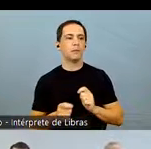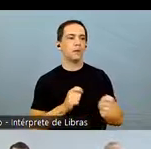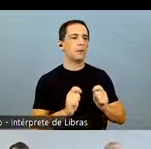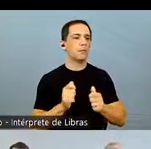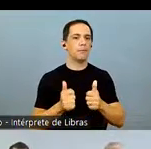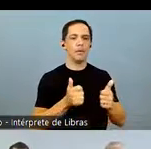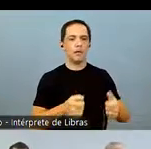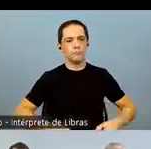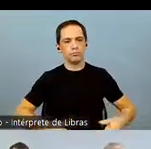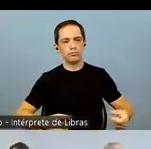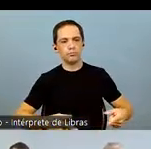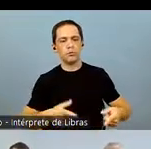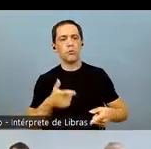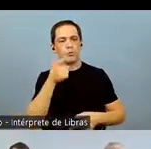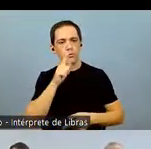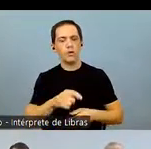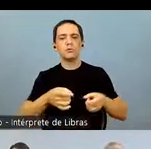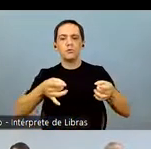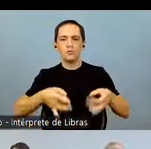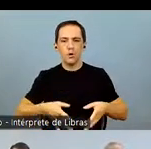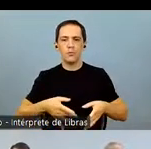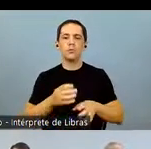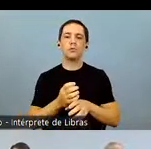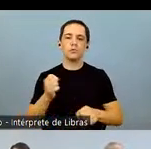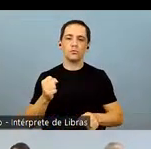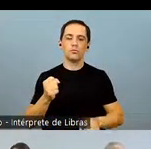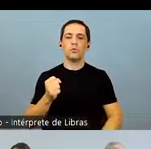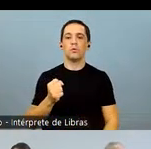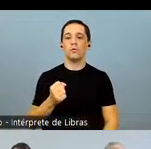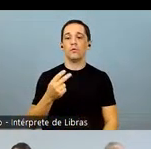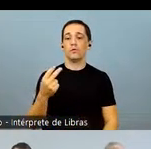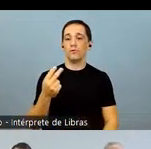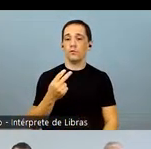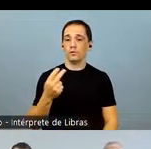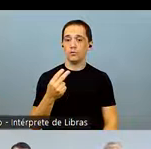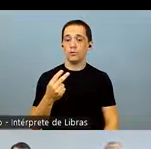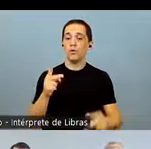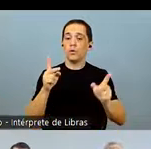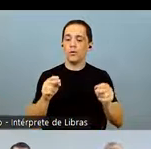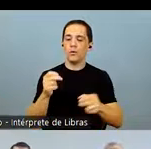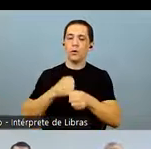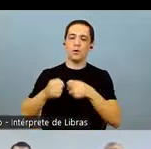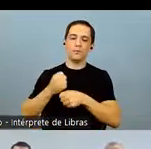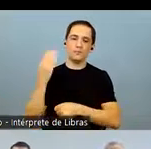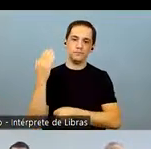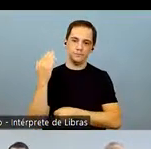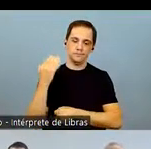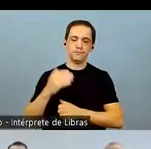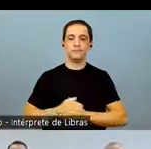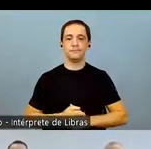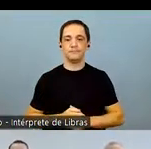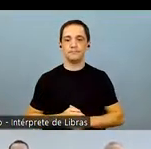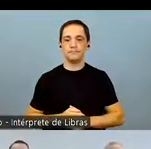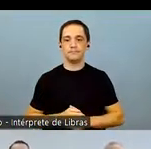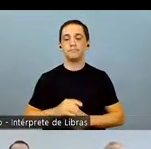levels that are offsetting the increase in costs. This will preserve margins for 2022,